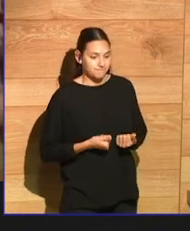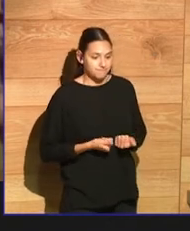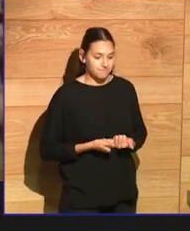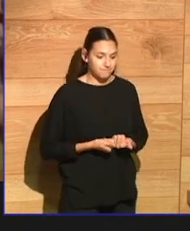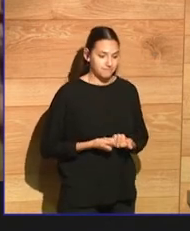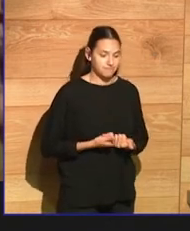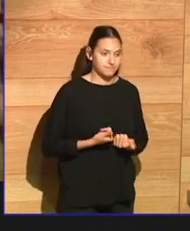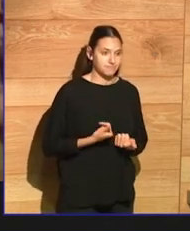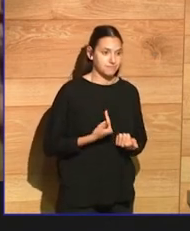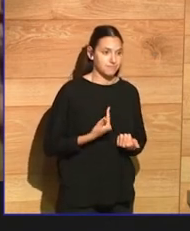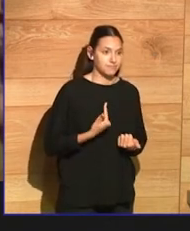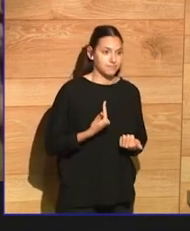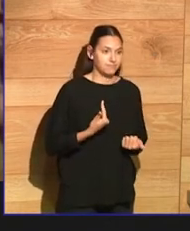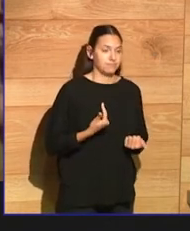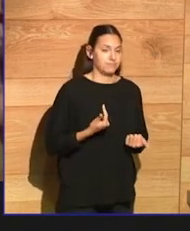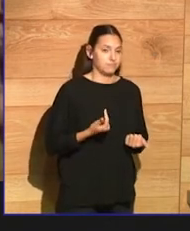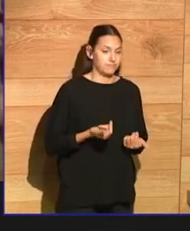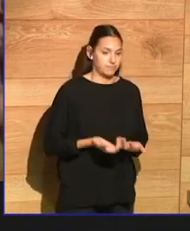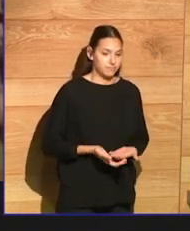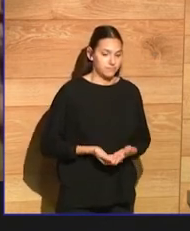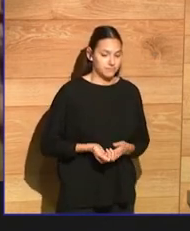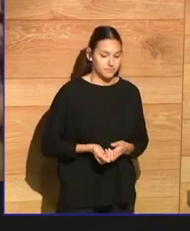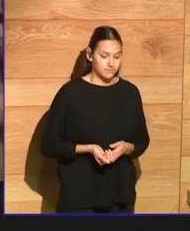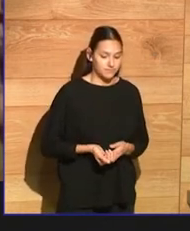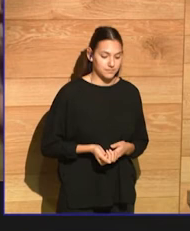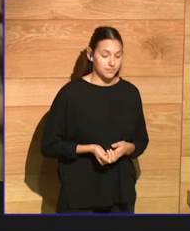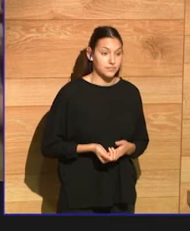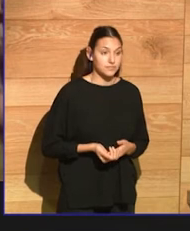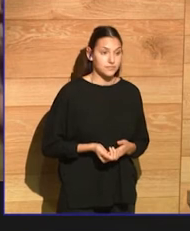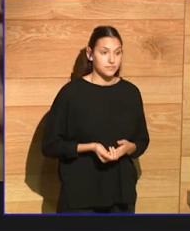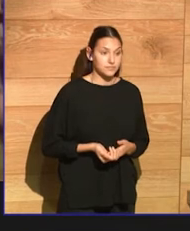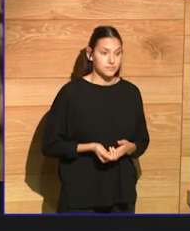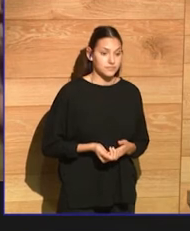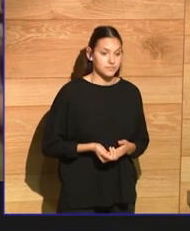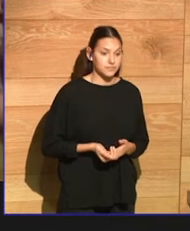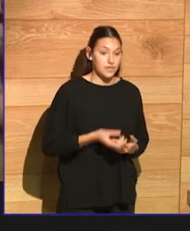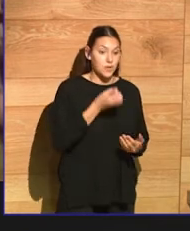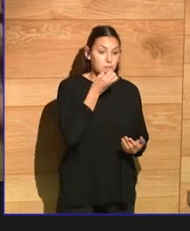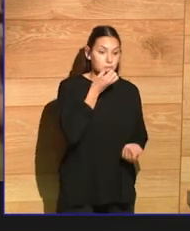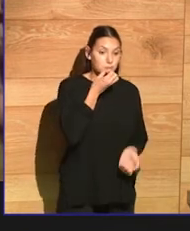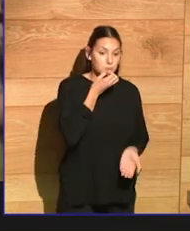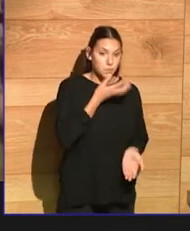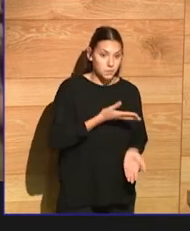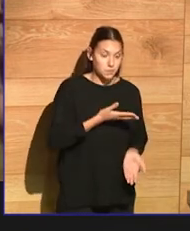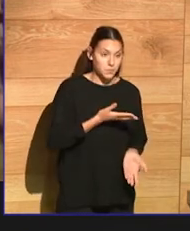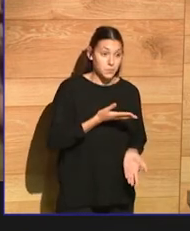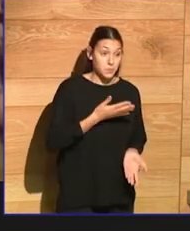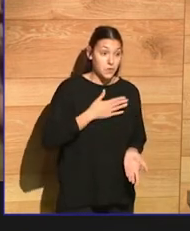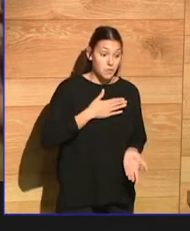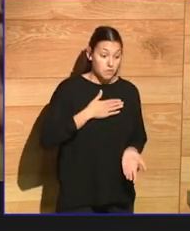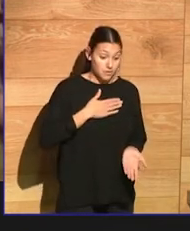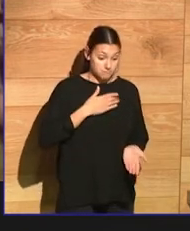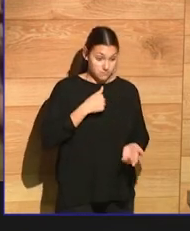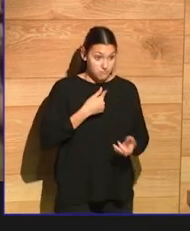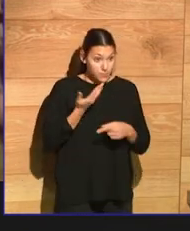You know, again, what I depict is very much relies on what